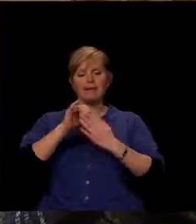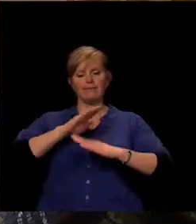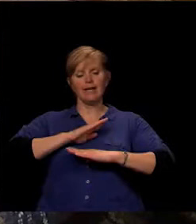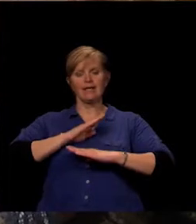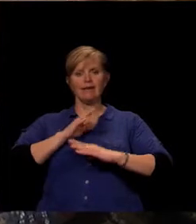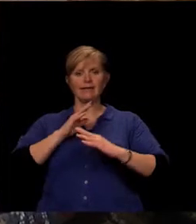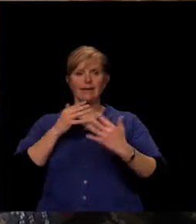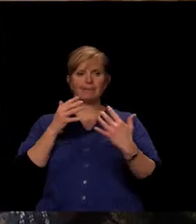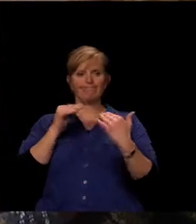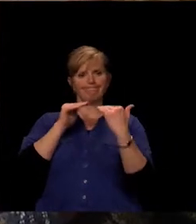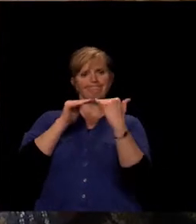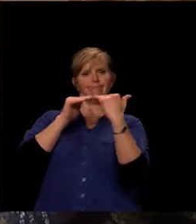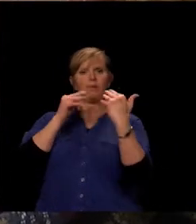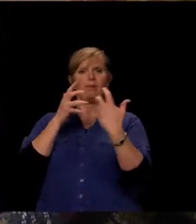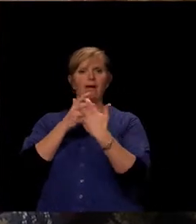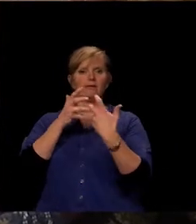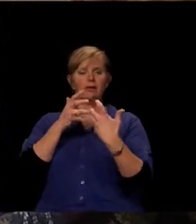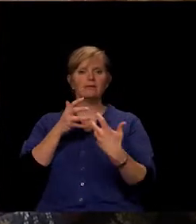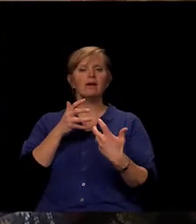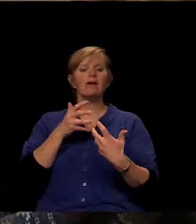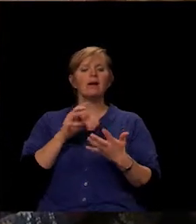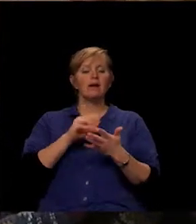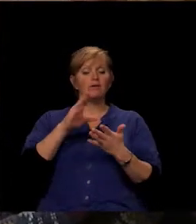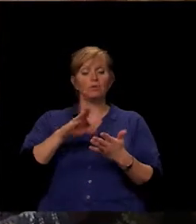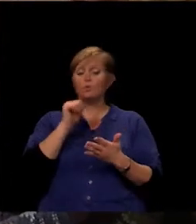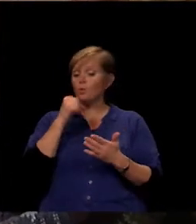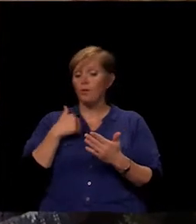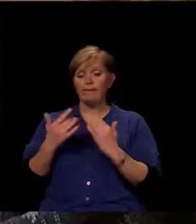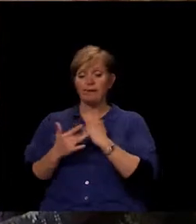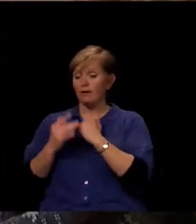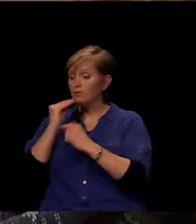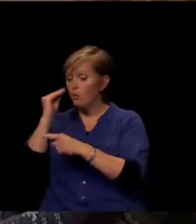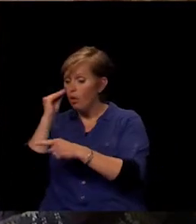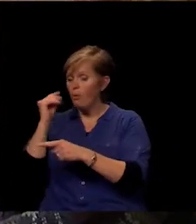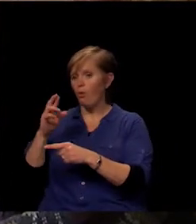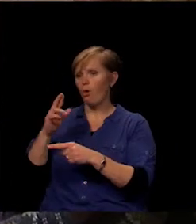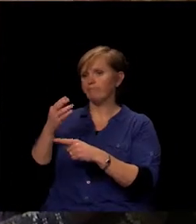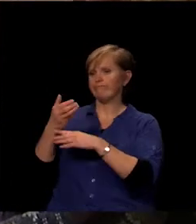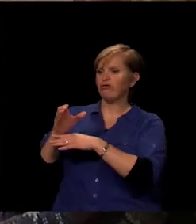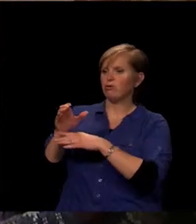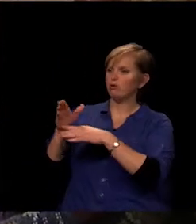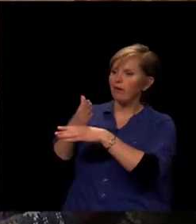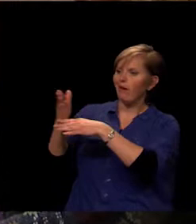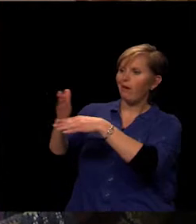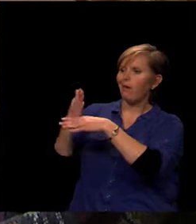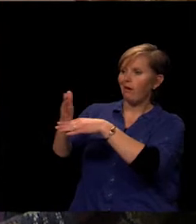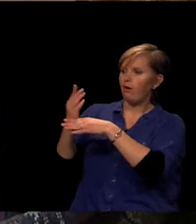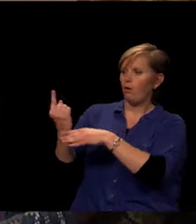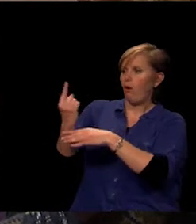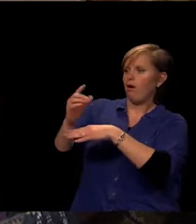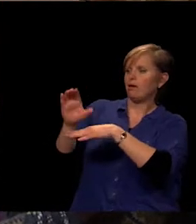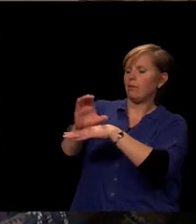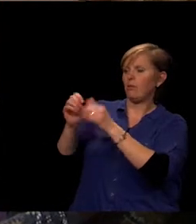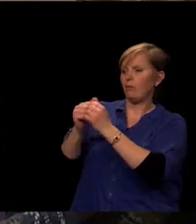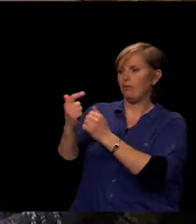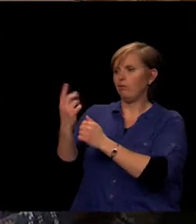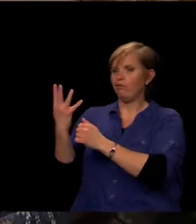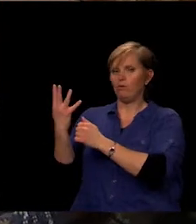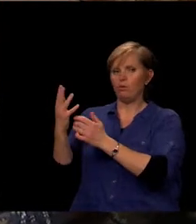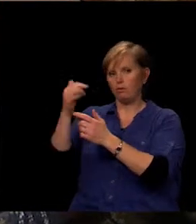technology at home or have to share it with three or four other siblings at home. So that's one of the main reasons why we really,